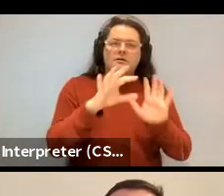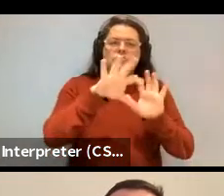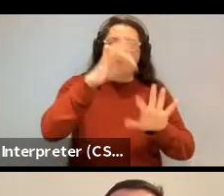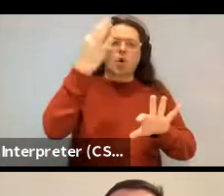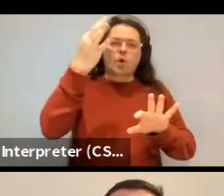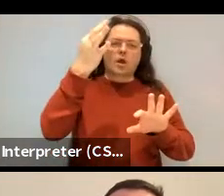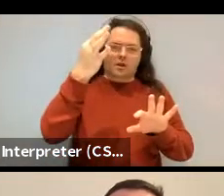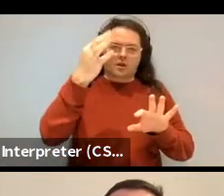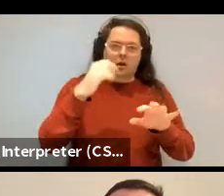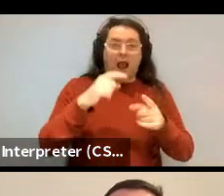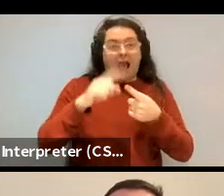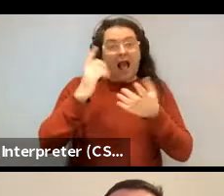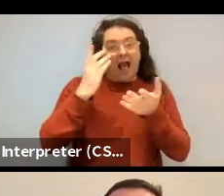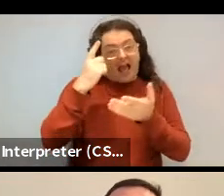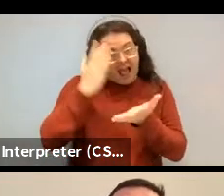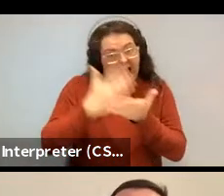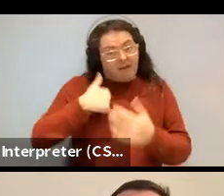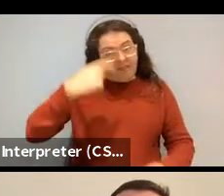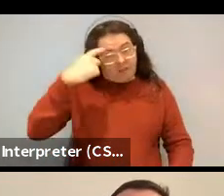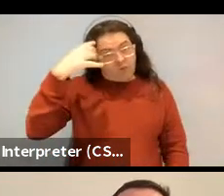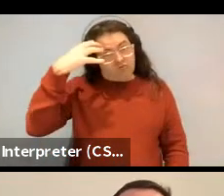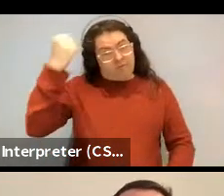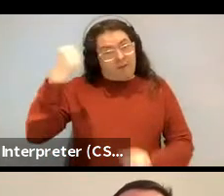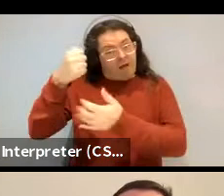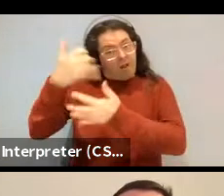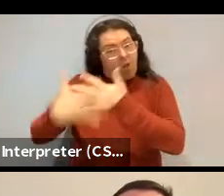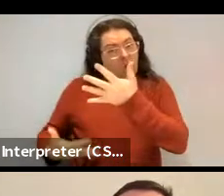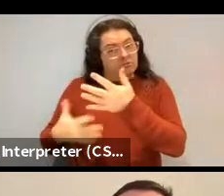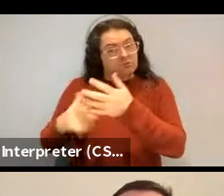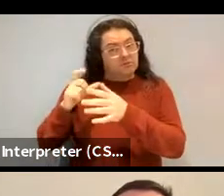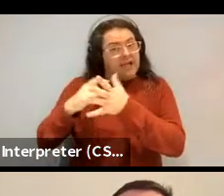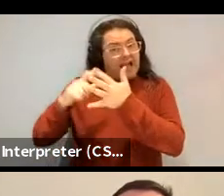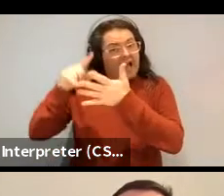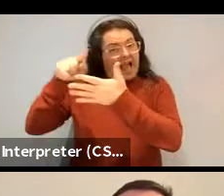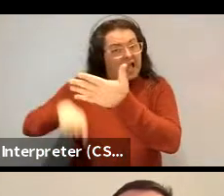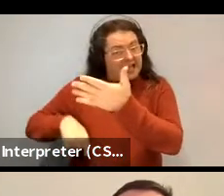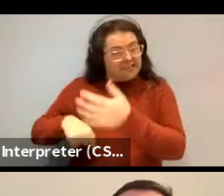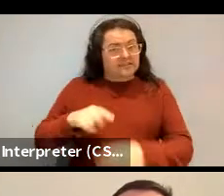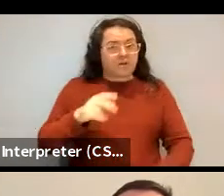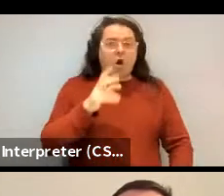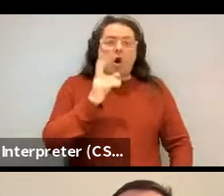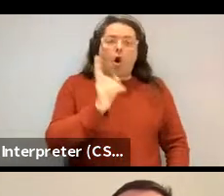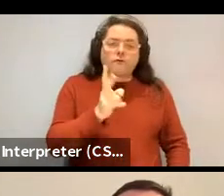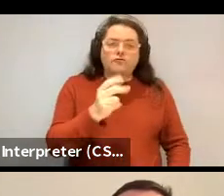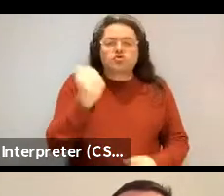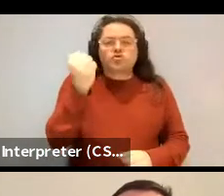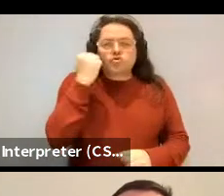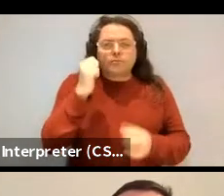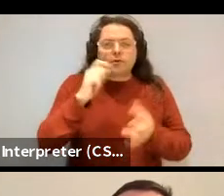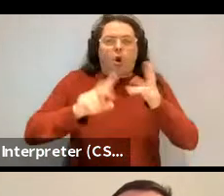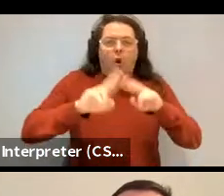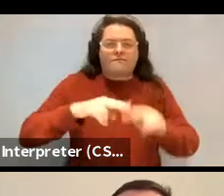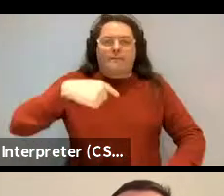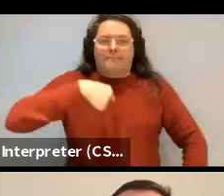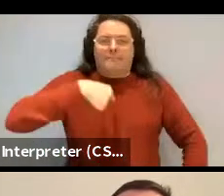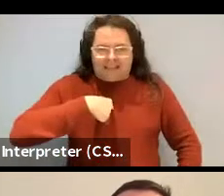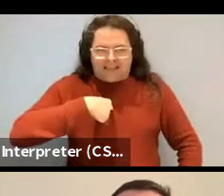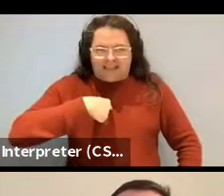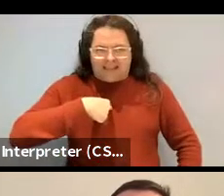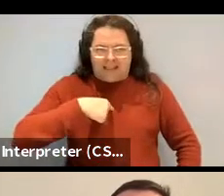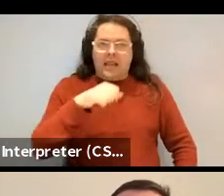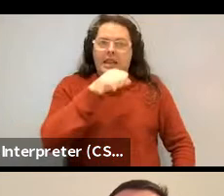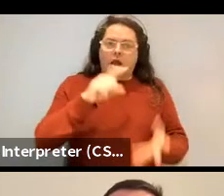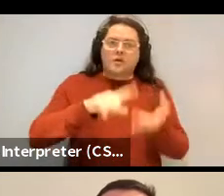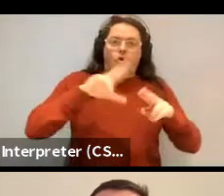lots of cases like, you know, it's, it's often stupid of me and it's often nice of you to